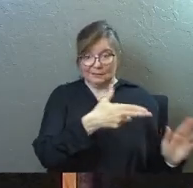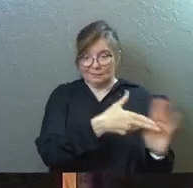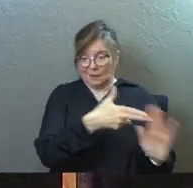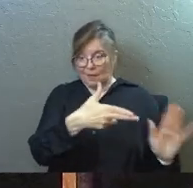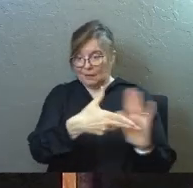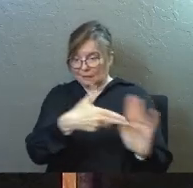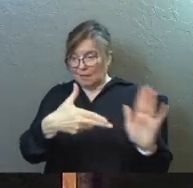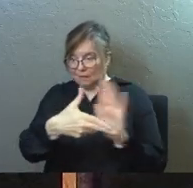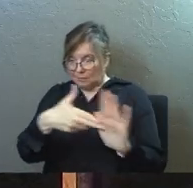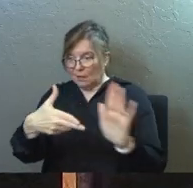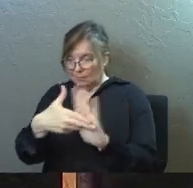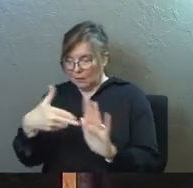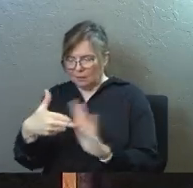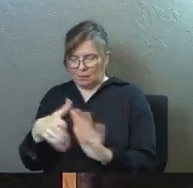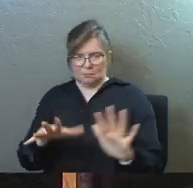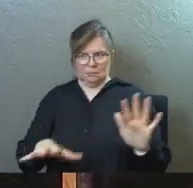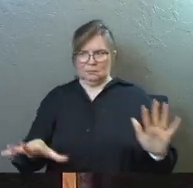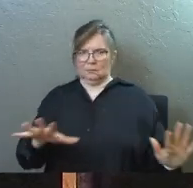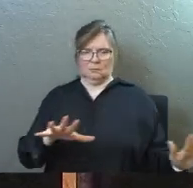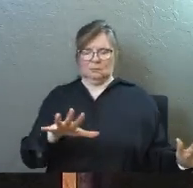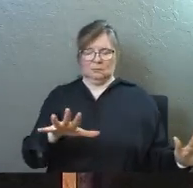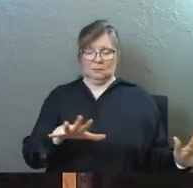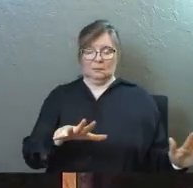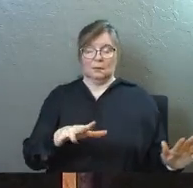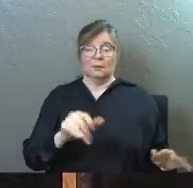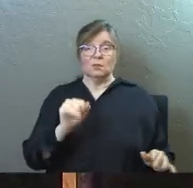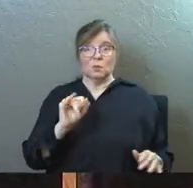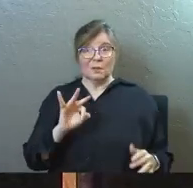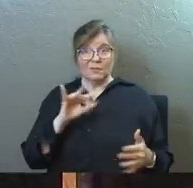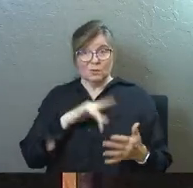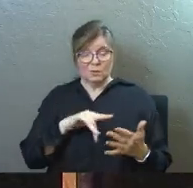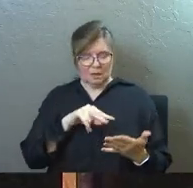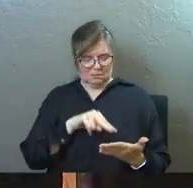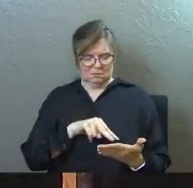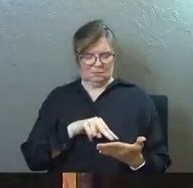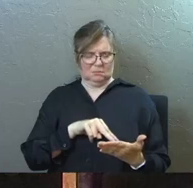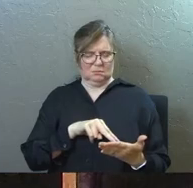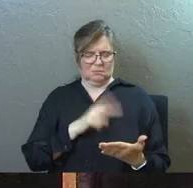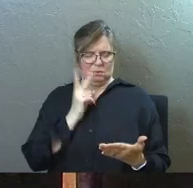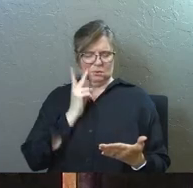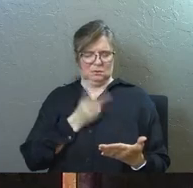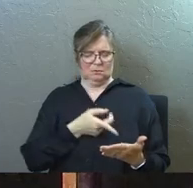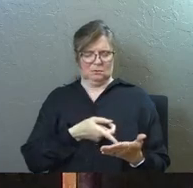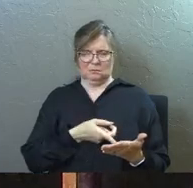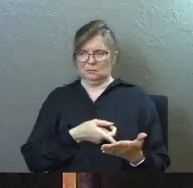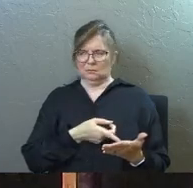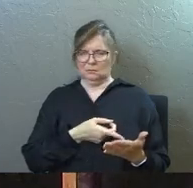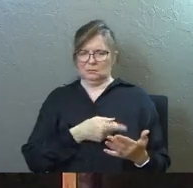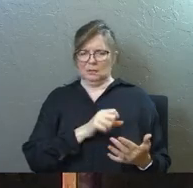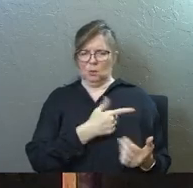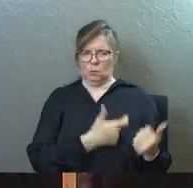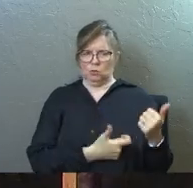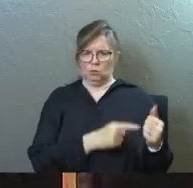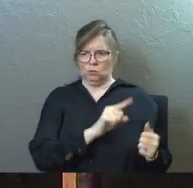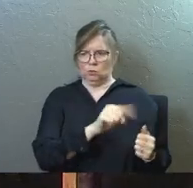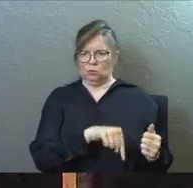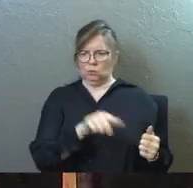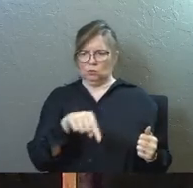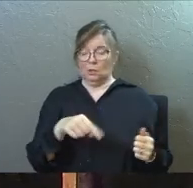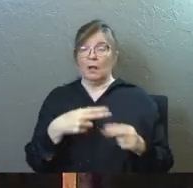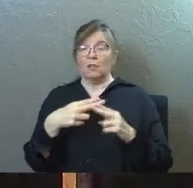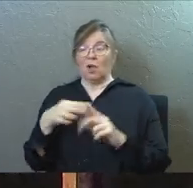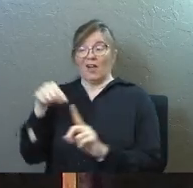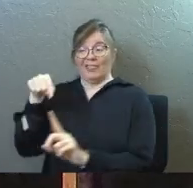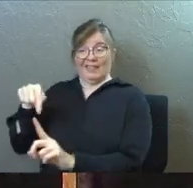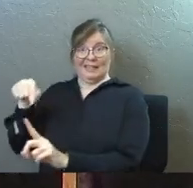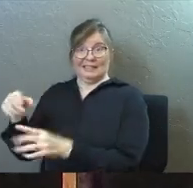so if you ever try to study Antioch, what you're going to see popping up in the scripture, and in your different study materials, is they're going to call